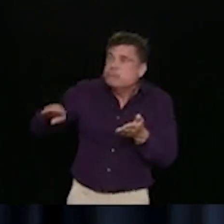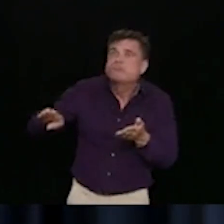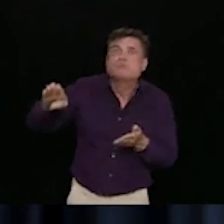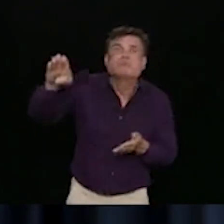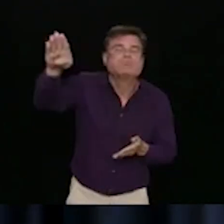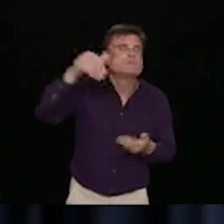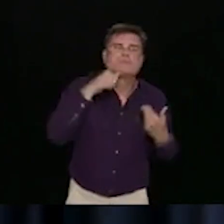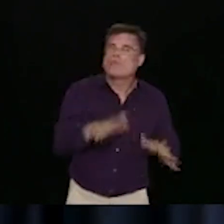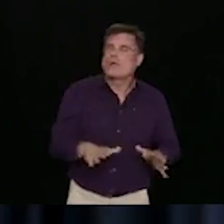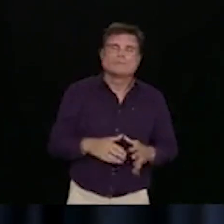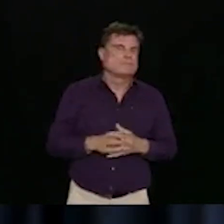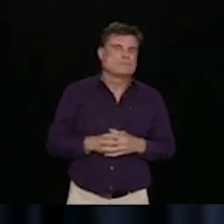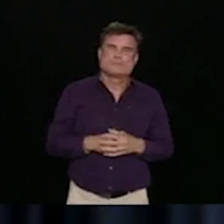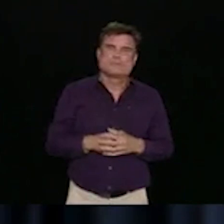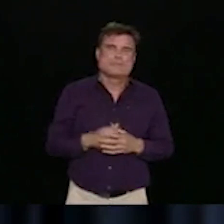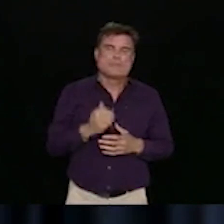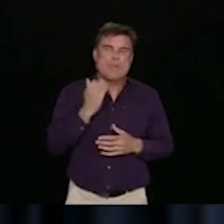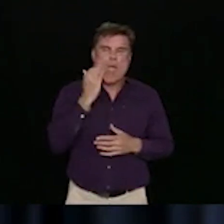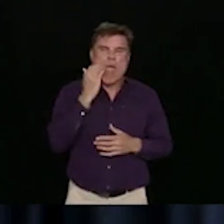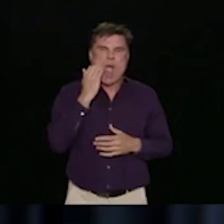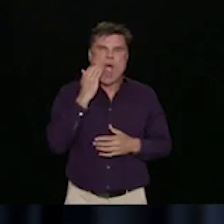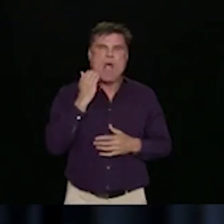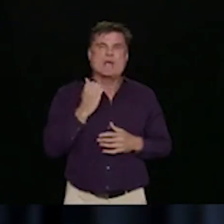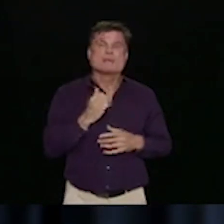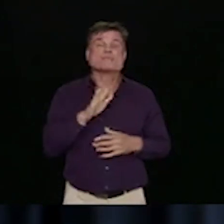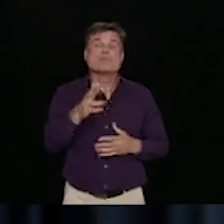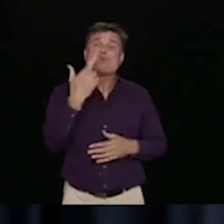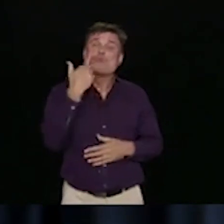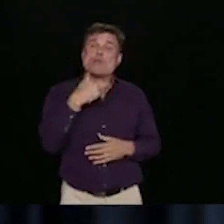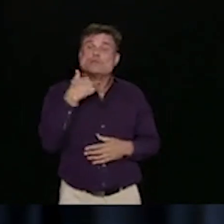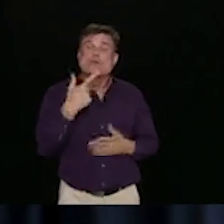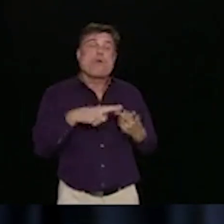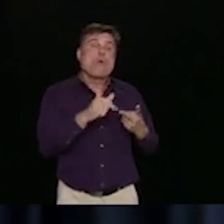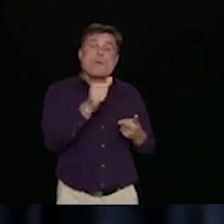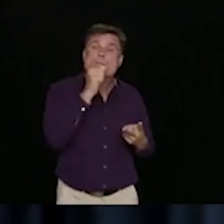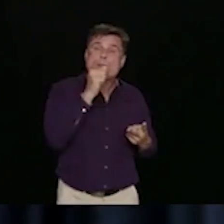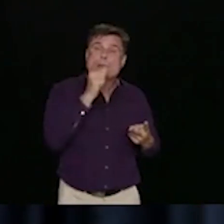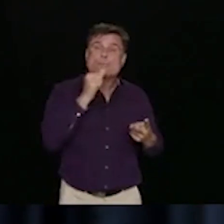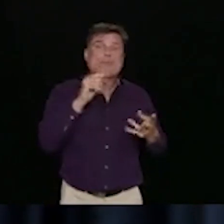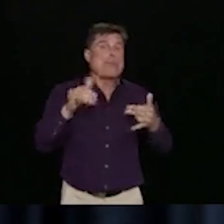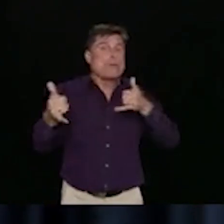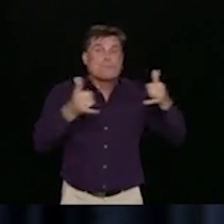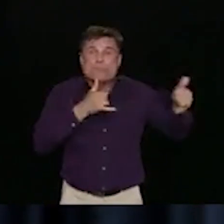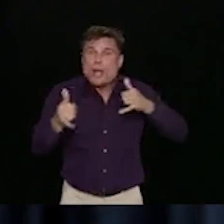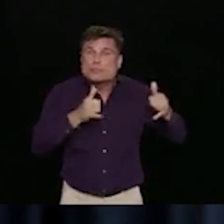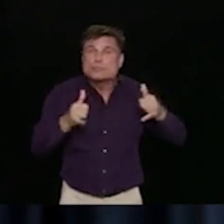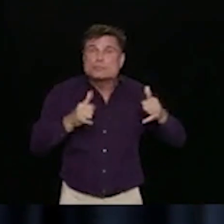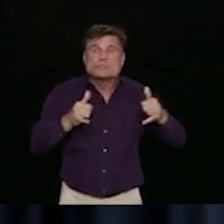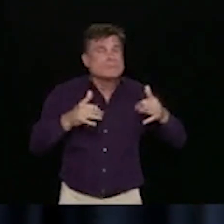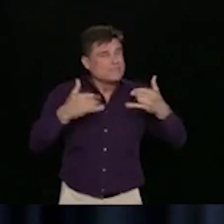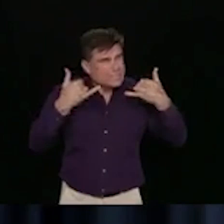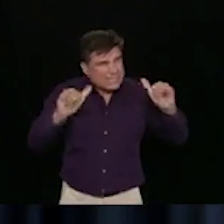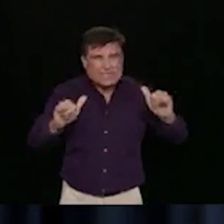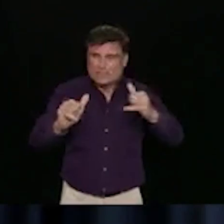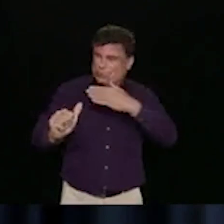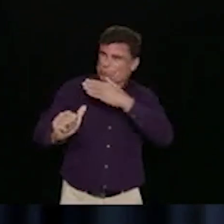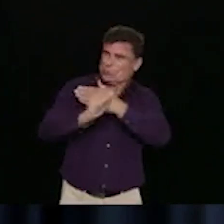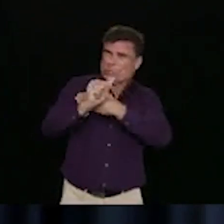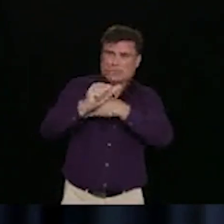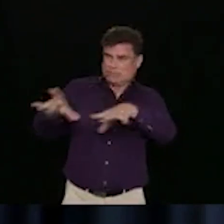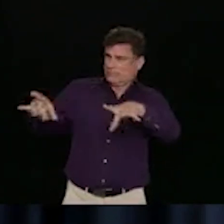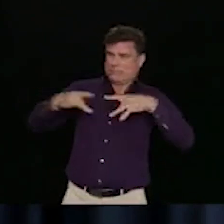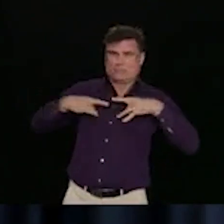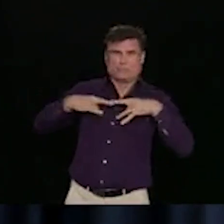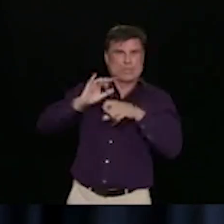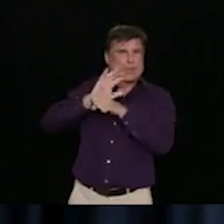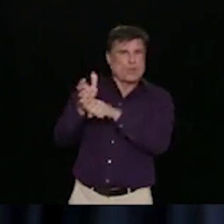know, at resorts and parties because those are the places that we need to keep those businesses going. We need to give outlets for people to go